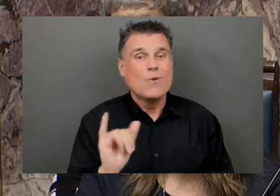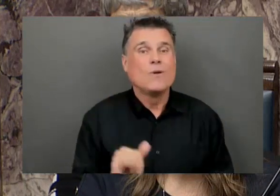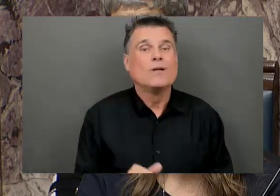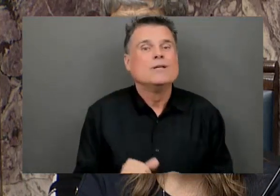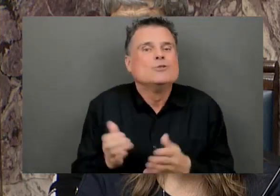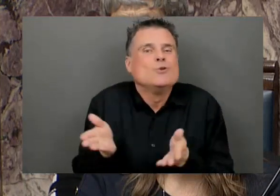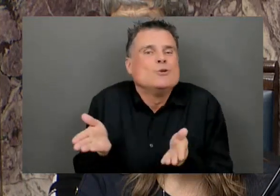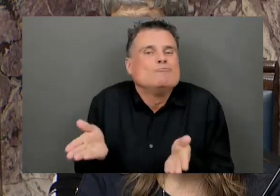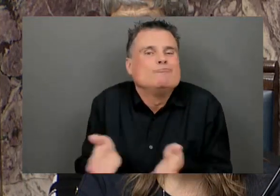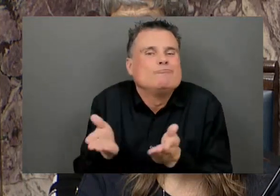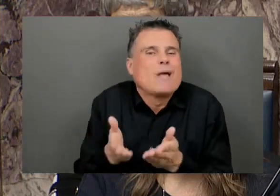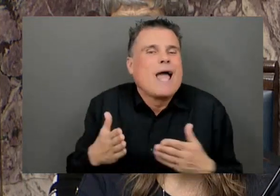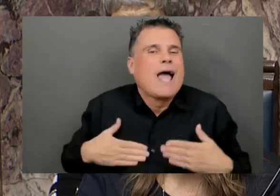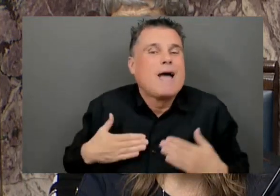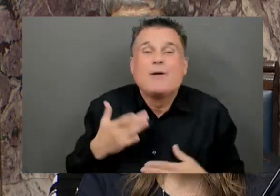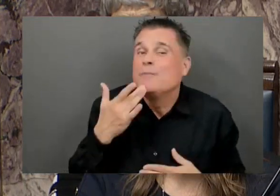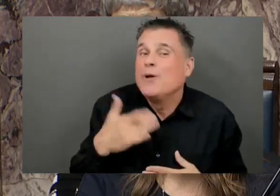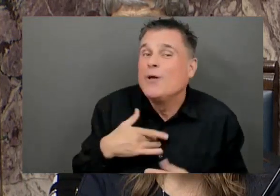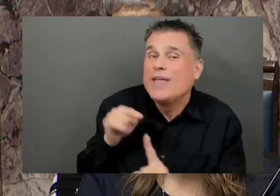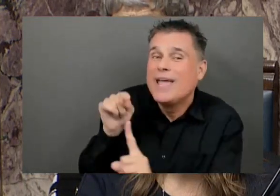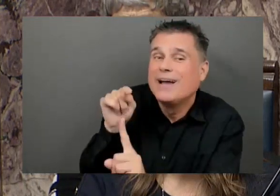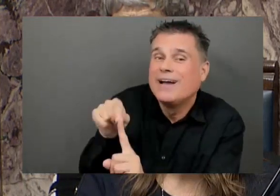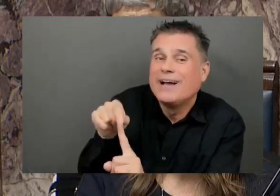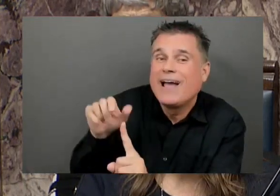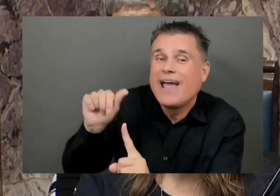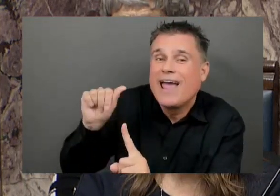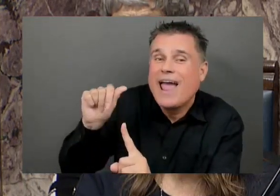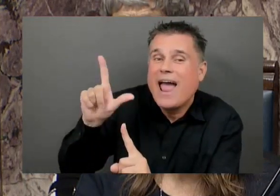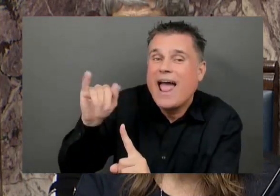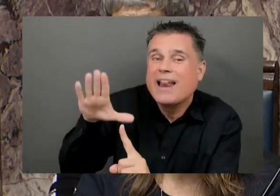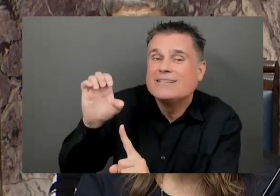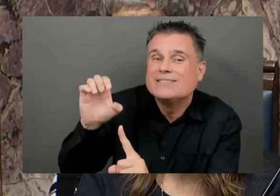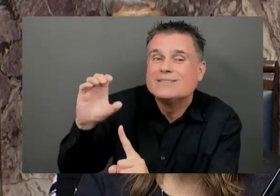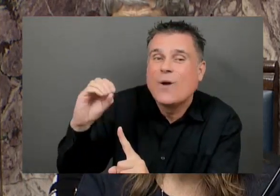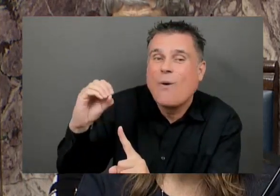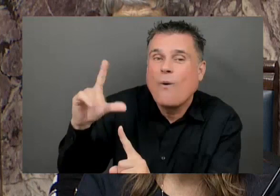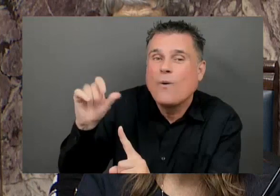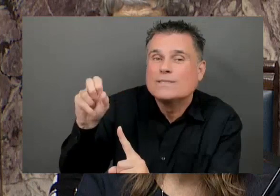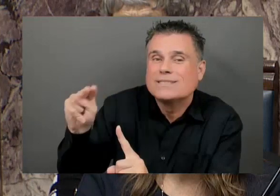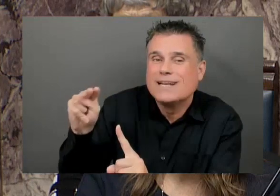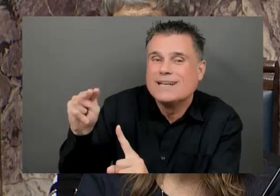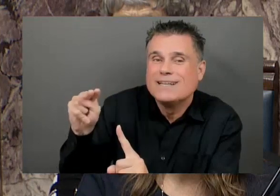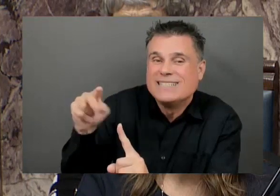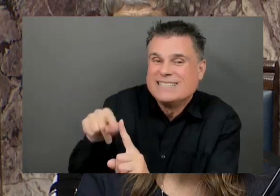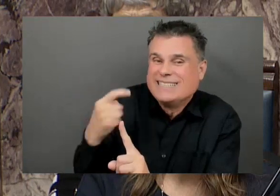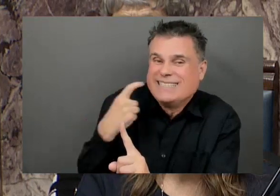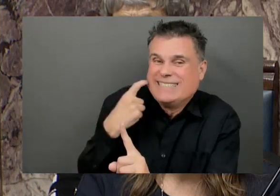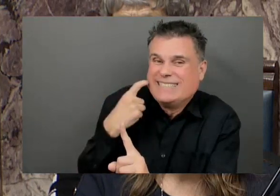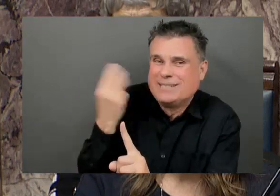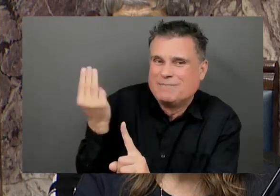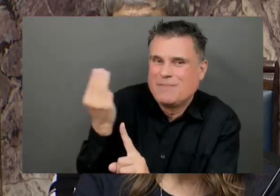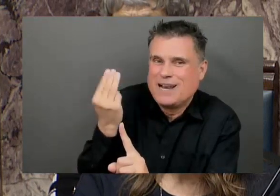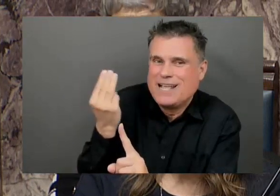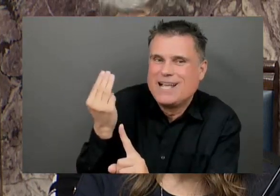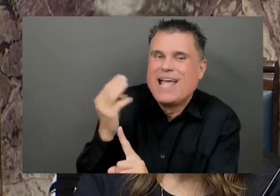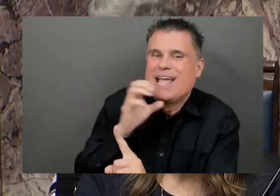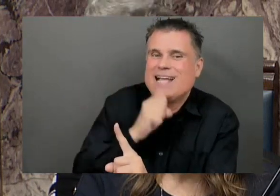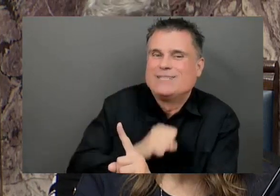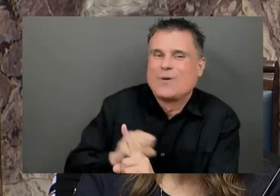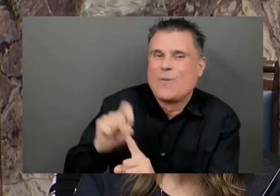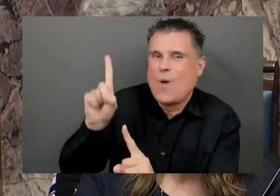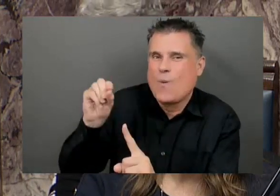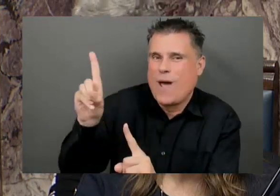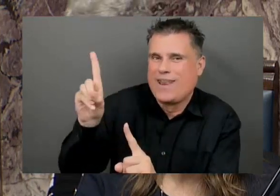Alice turned 101 years old on Monday, and her birthday was celebrated with a drop-in coffee and cake